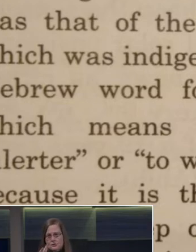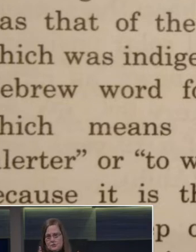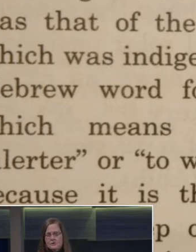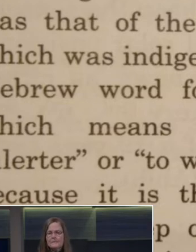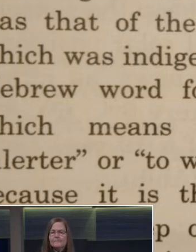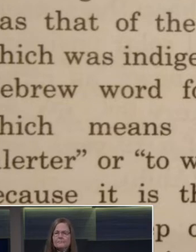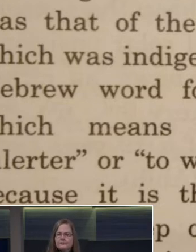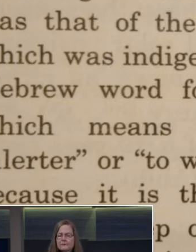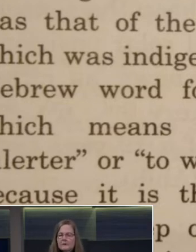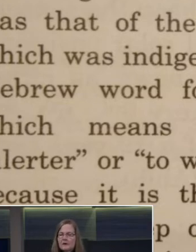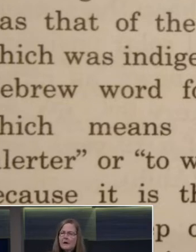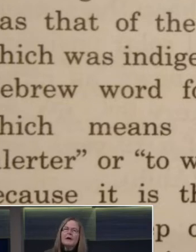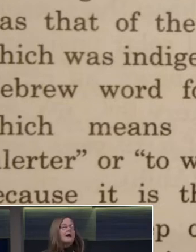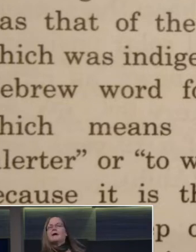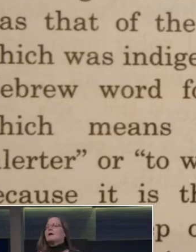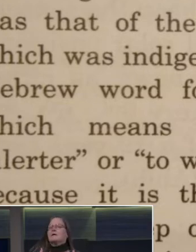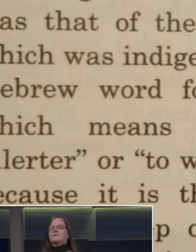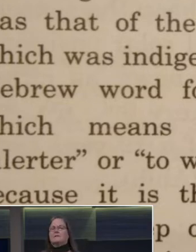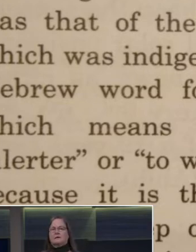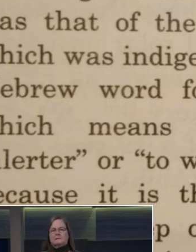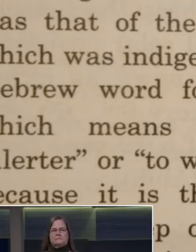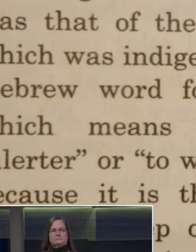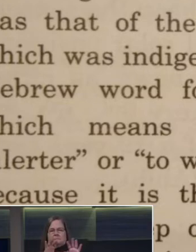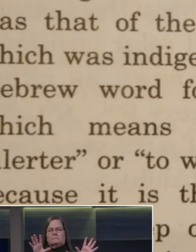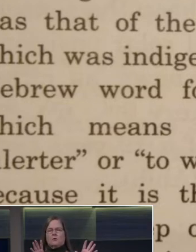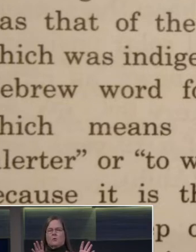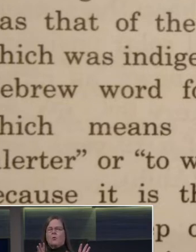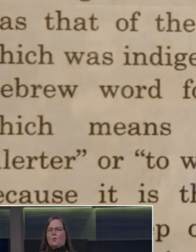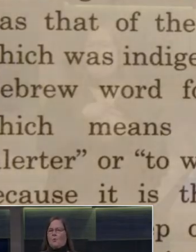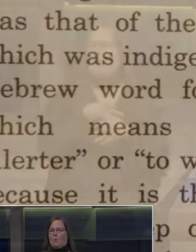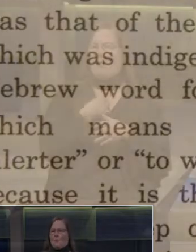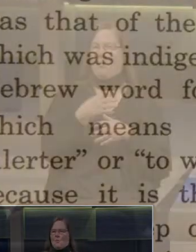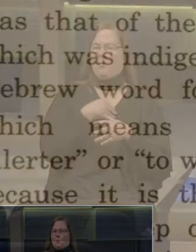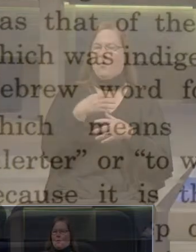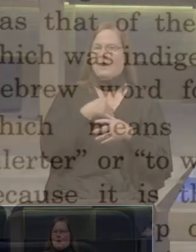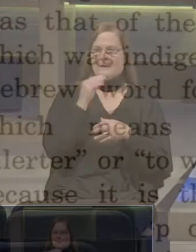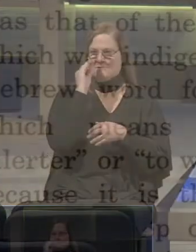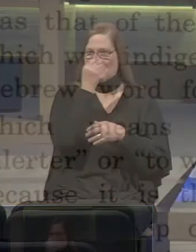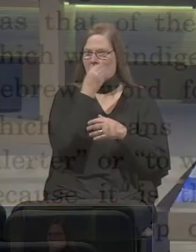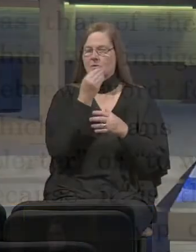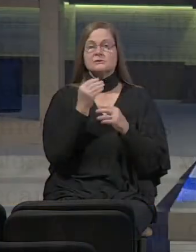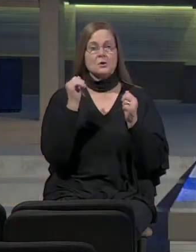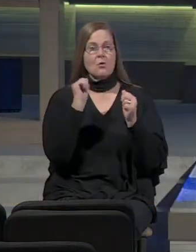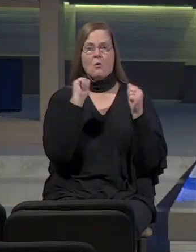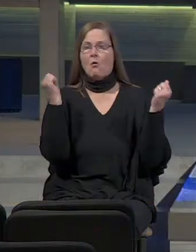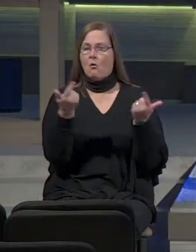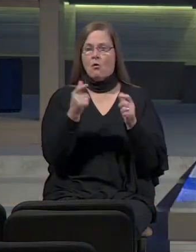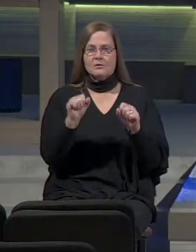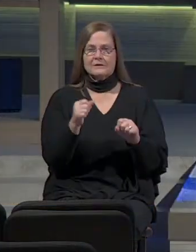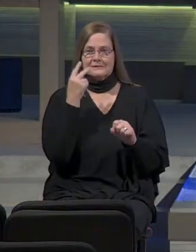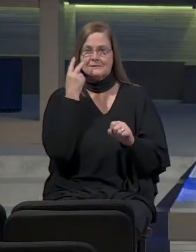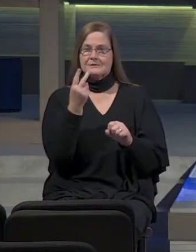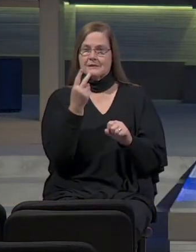forth its conspicuous white or possible pomegranate blossoms so that everyone can see it.